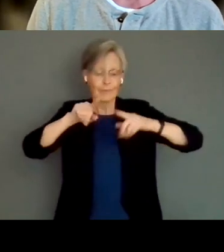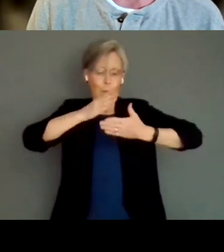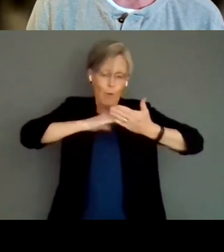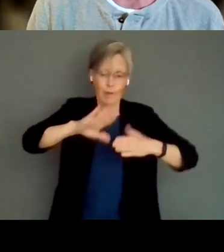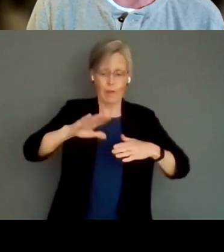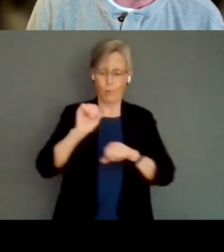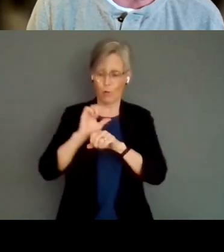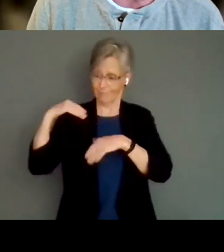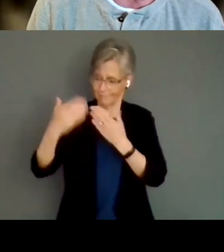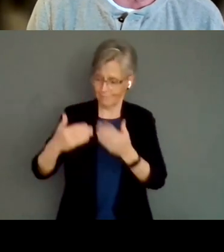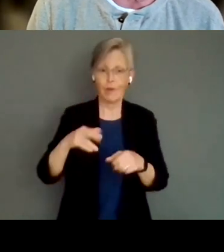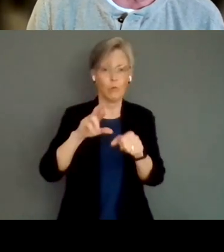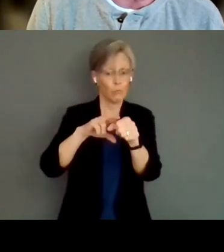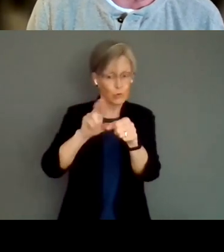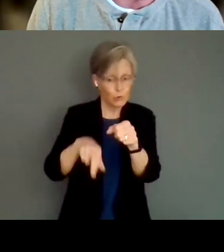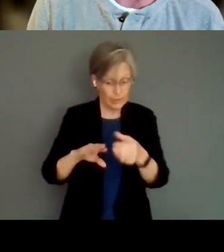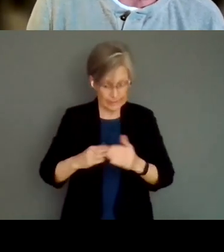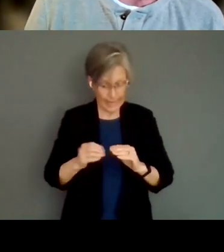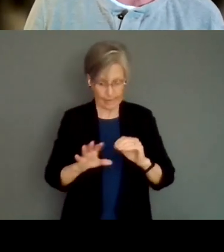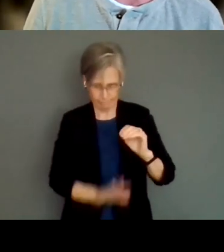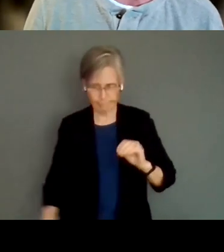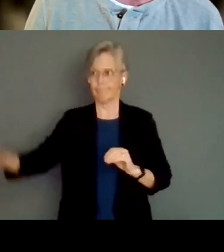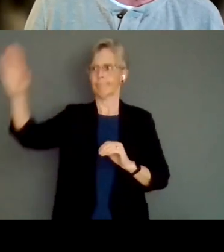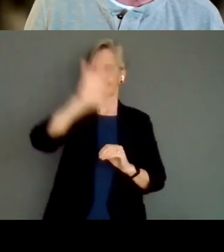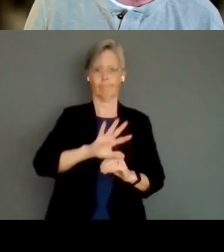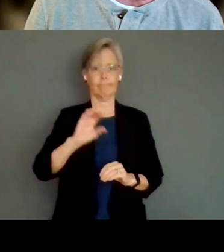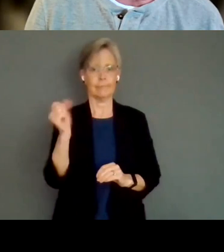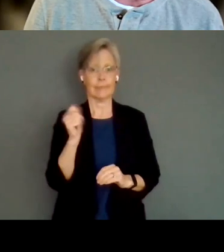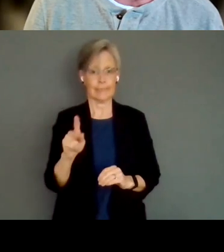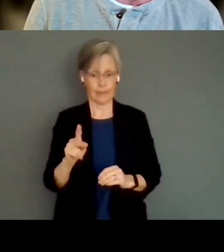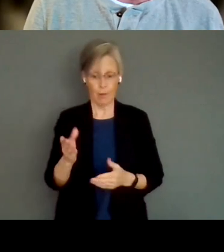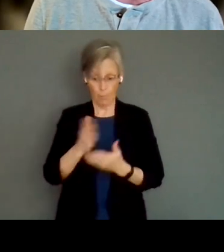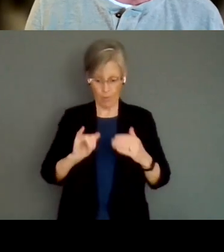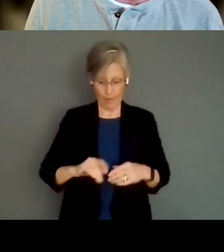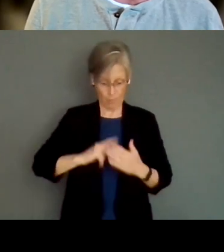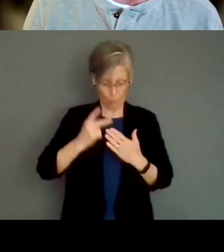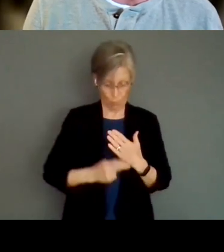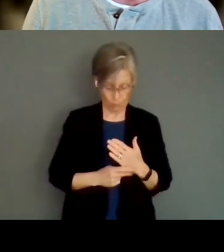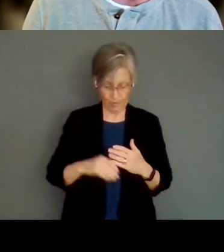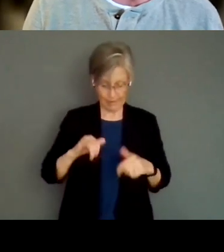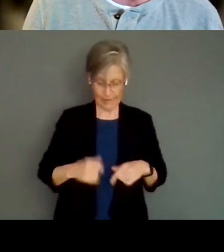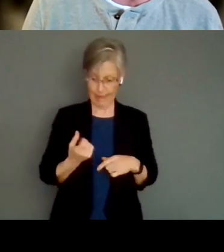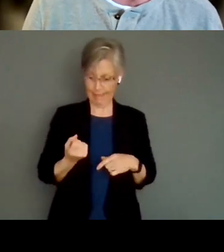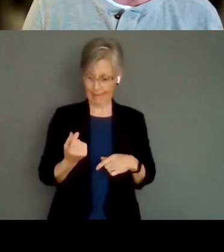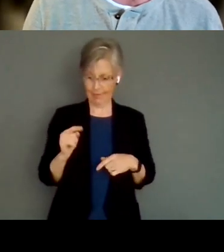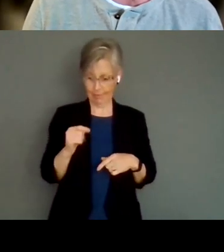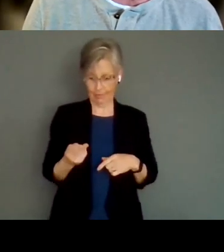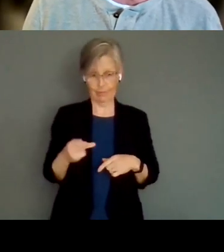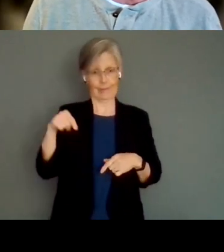both within the city of Regina and provincially and as part of the incubator program this is the 11th in the series